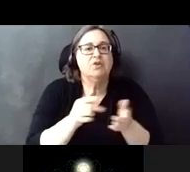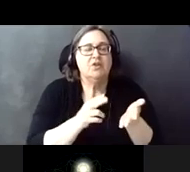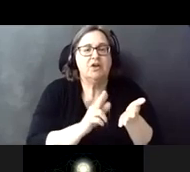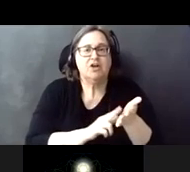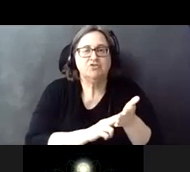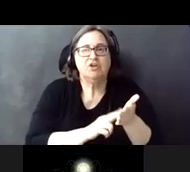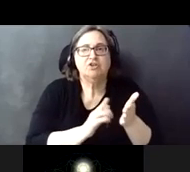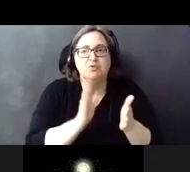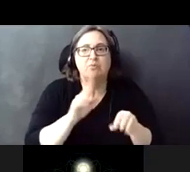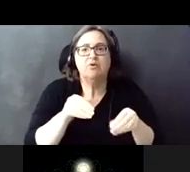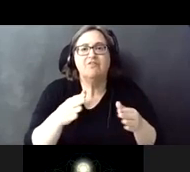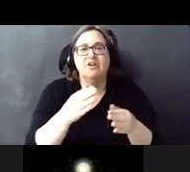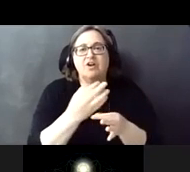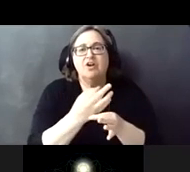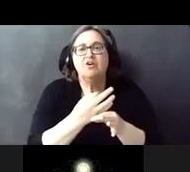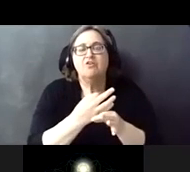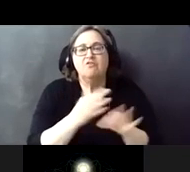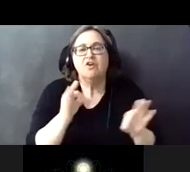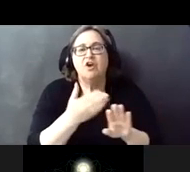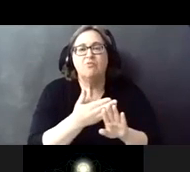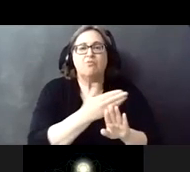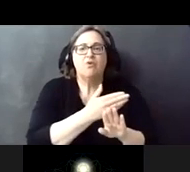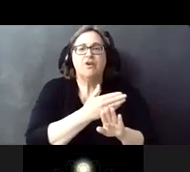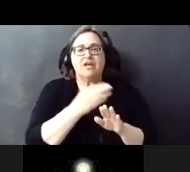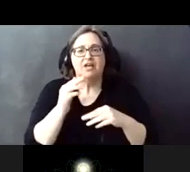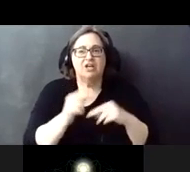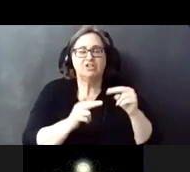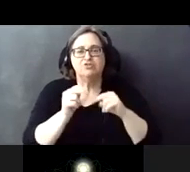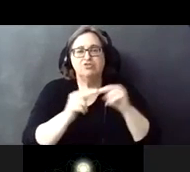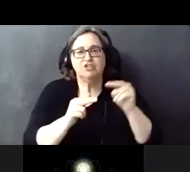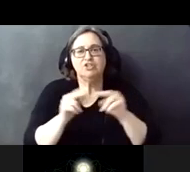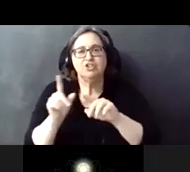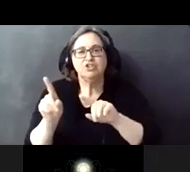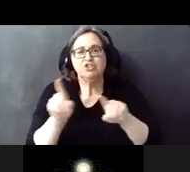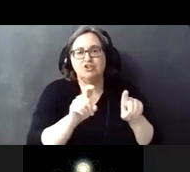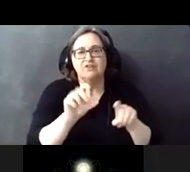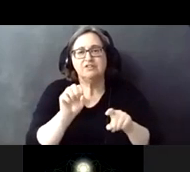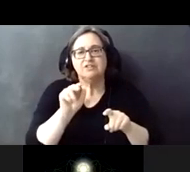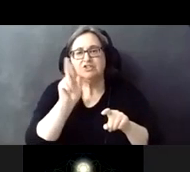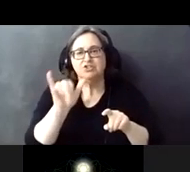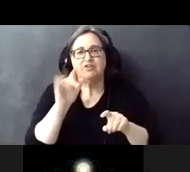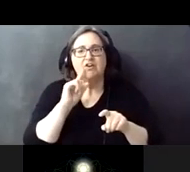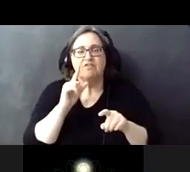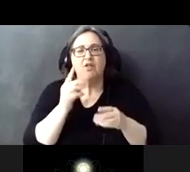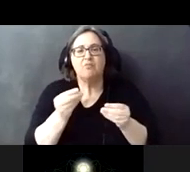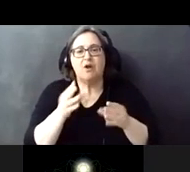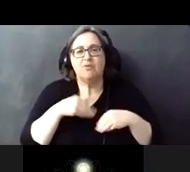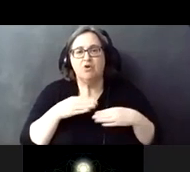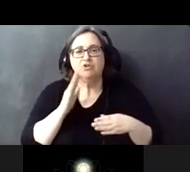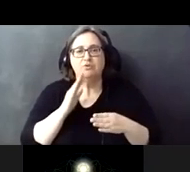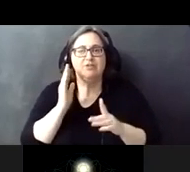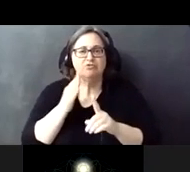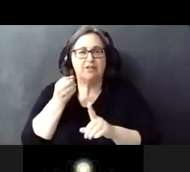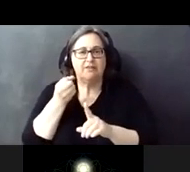providing free pre-construction surveys for the property owners that will be directly impacted by the upcoming construction